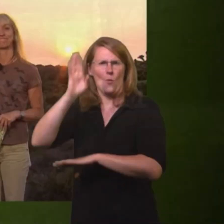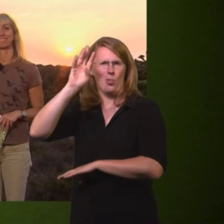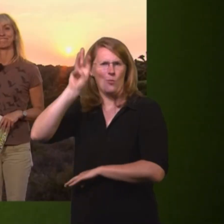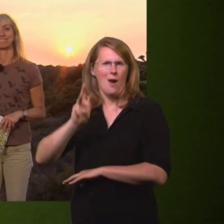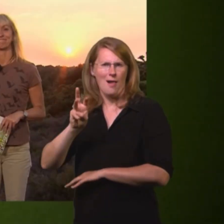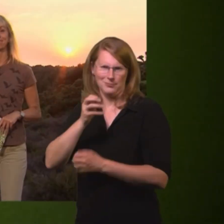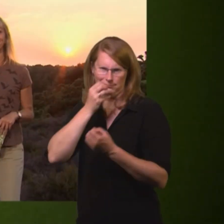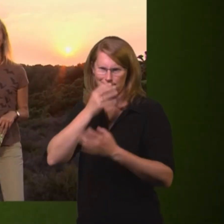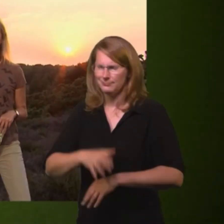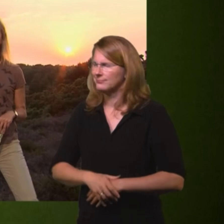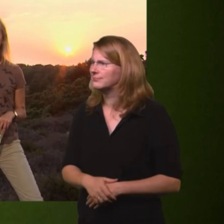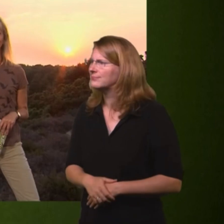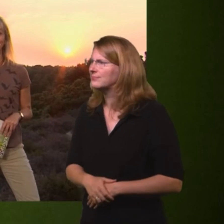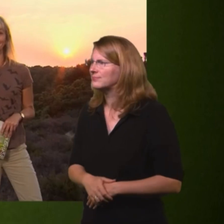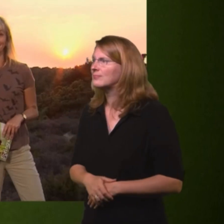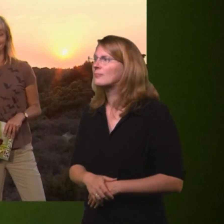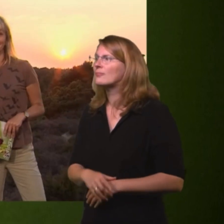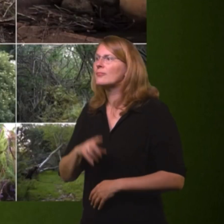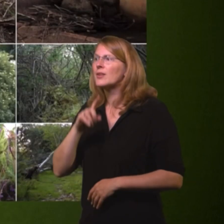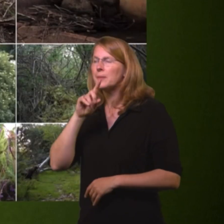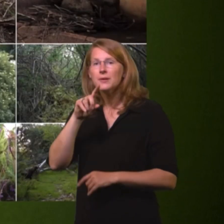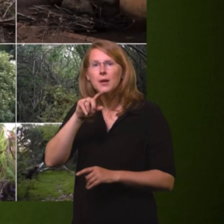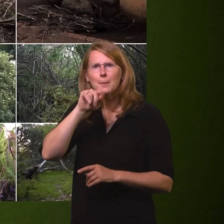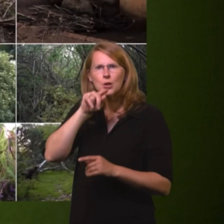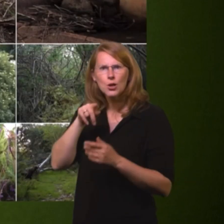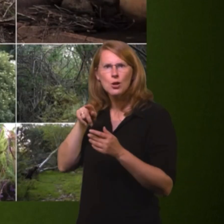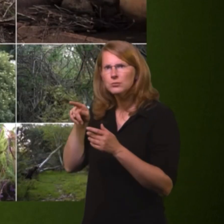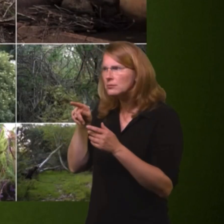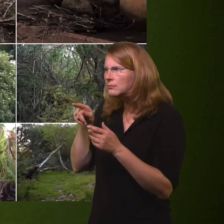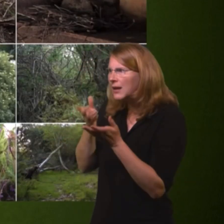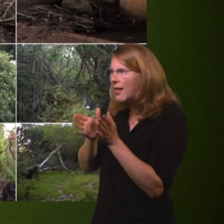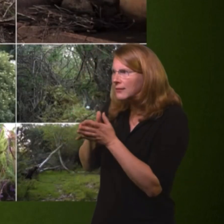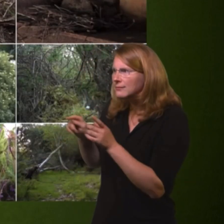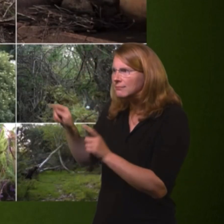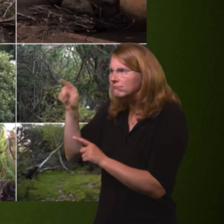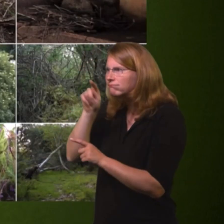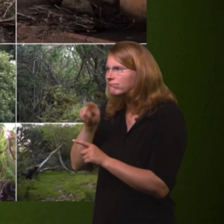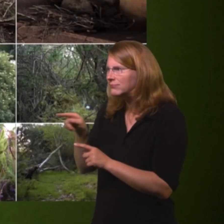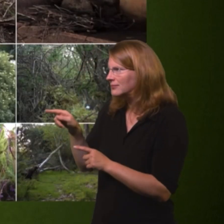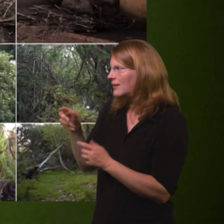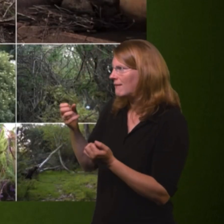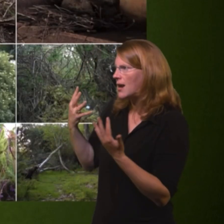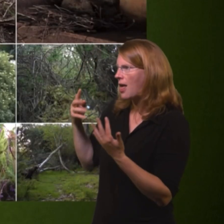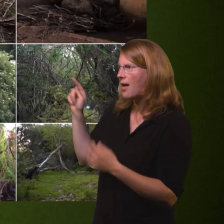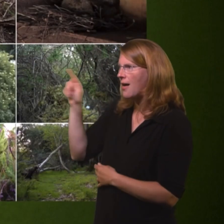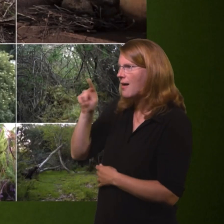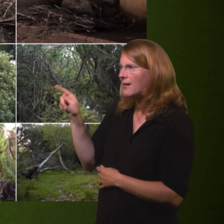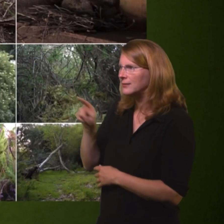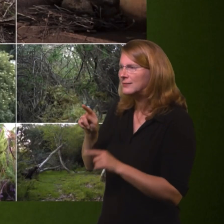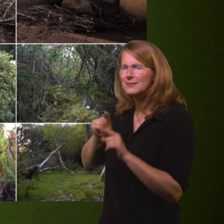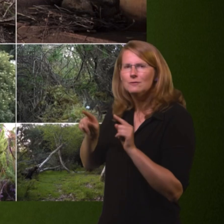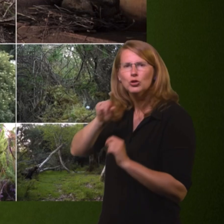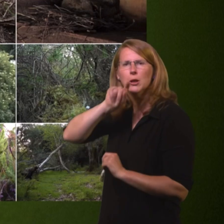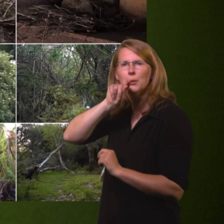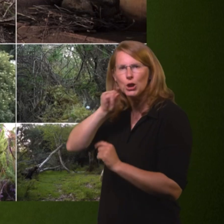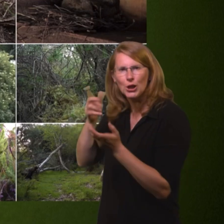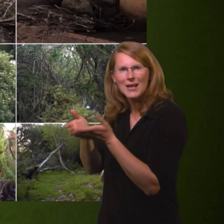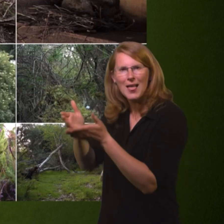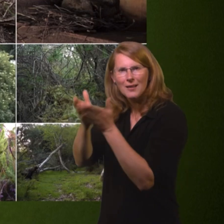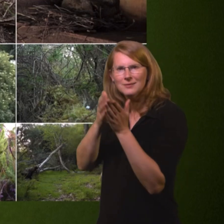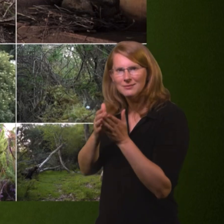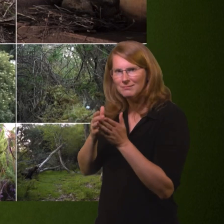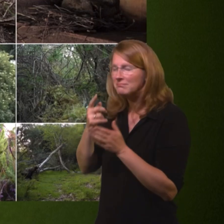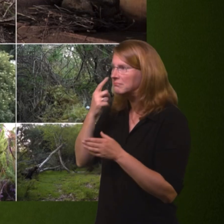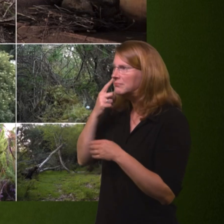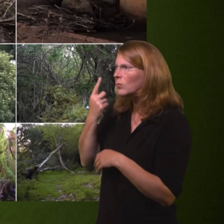What about the birds that we have here? Let's take a look at our nine-way split of all the nests that we've got. Quite a few there that we've seen before.